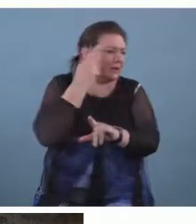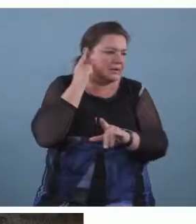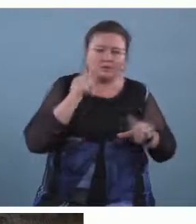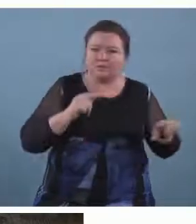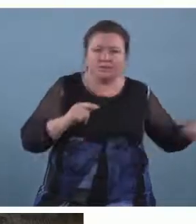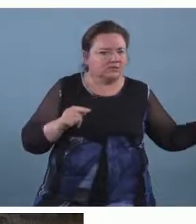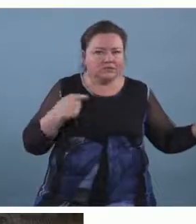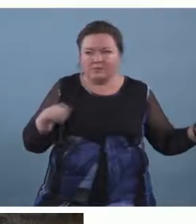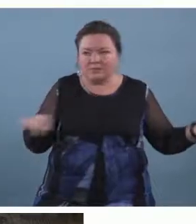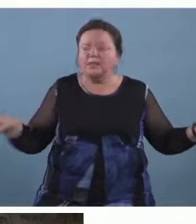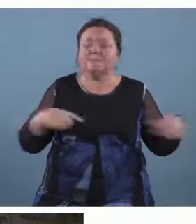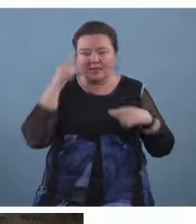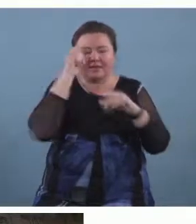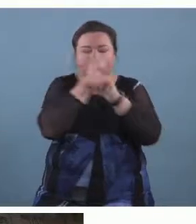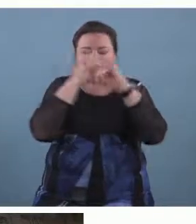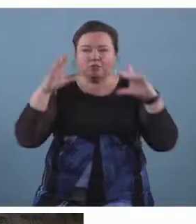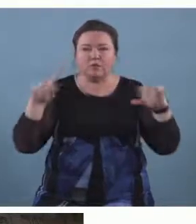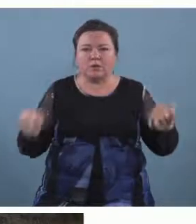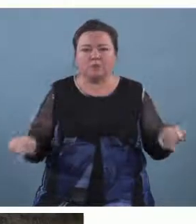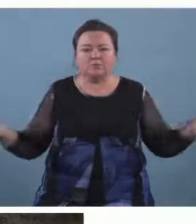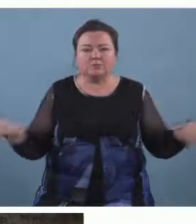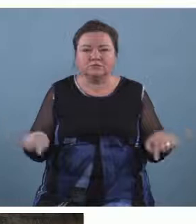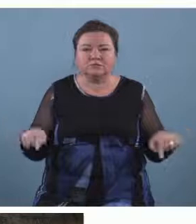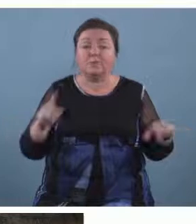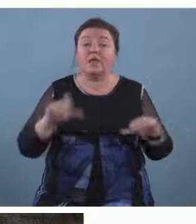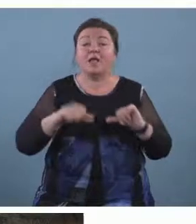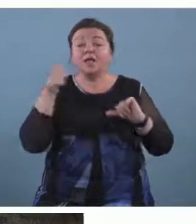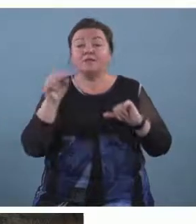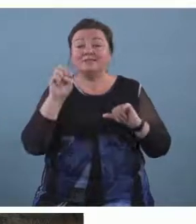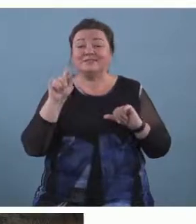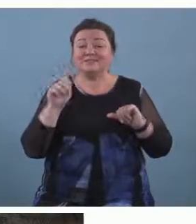it so um all these other senses are coming into play